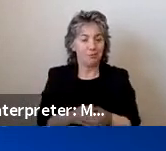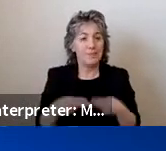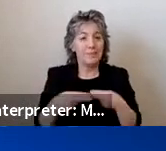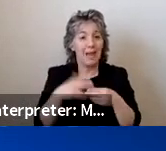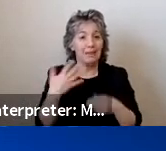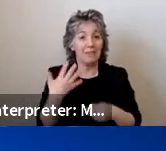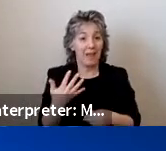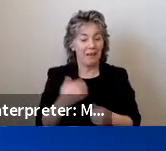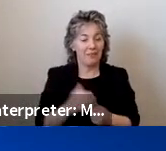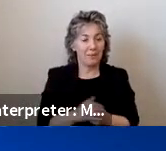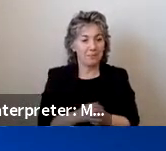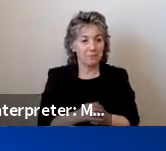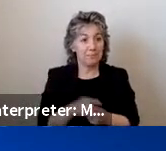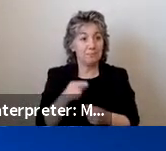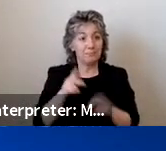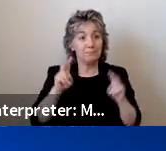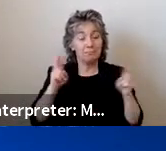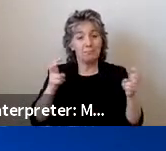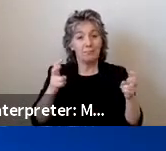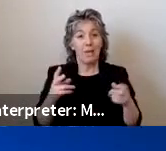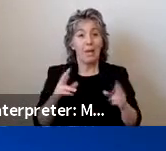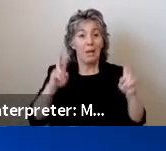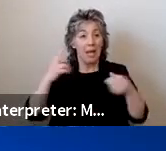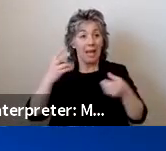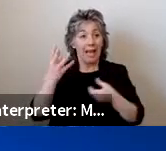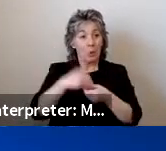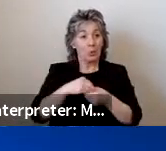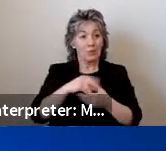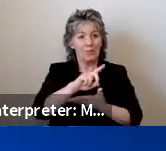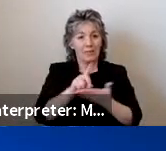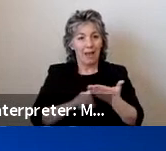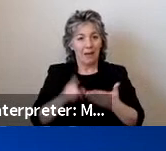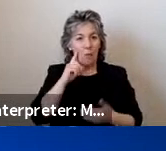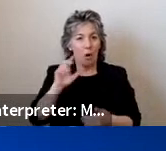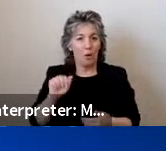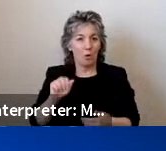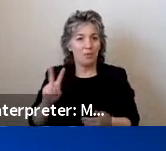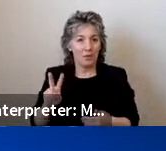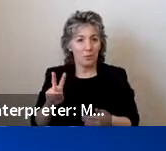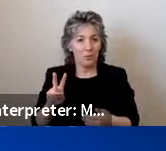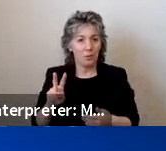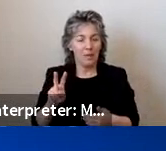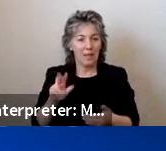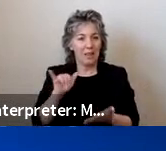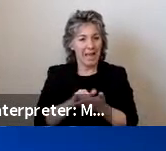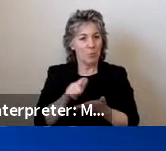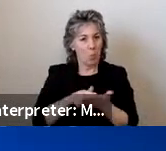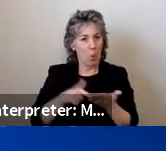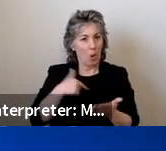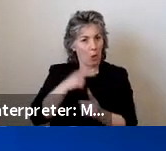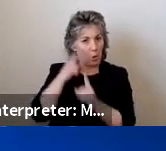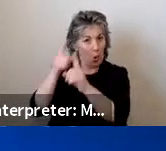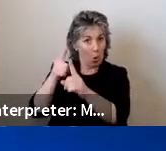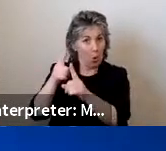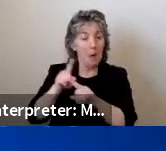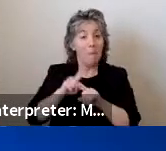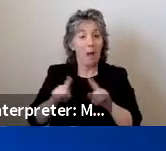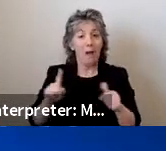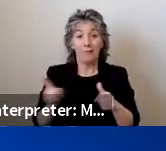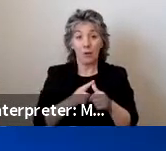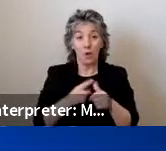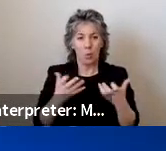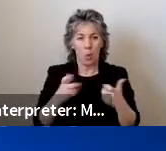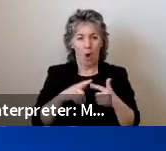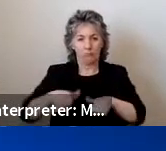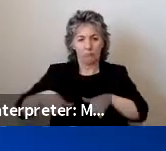This event is entitled Inclusive Design of Autonomous Vehicles, and that's where we'd like to get to. But we'll begin by getting everyone on the same